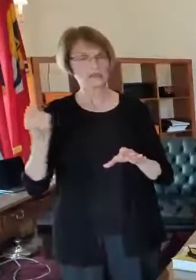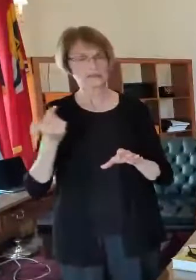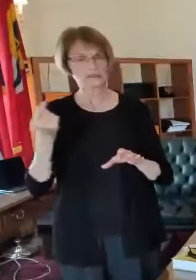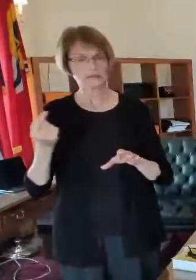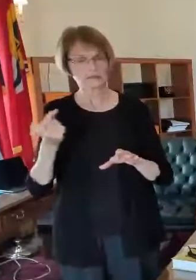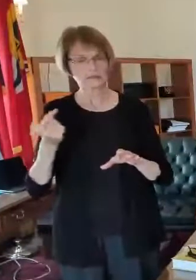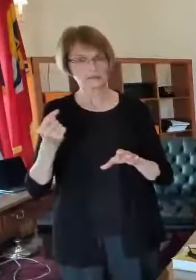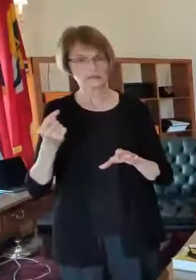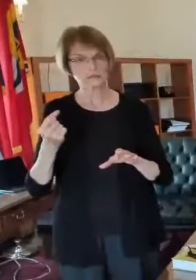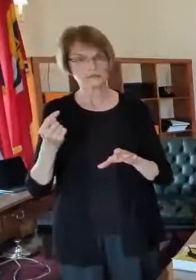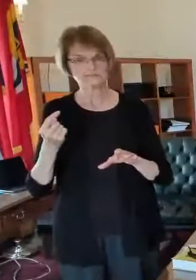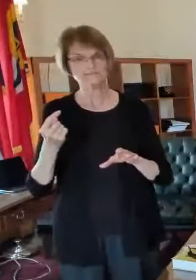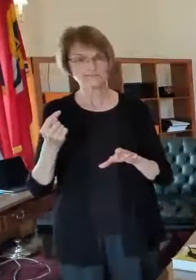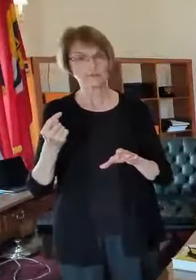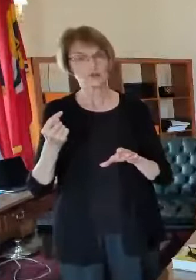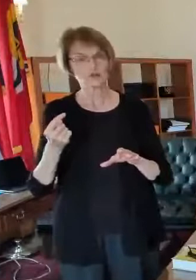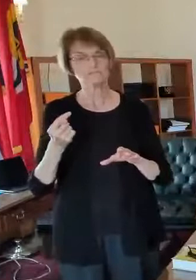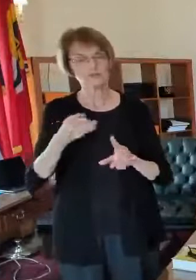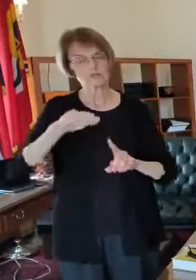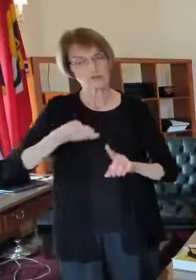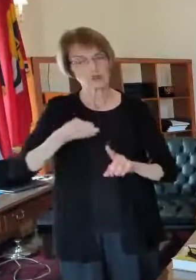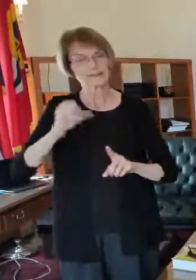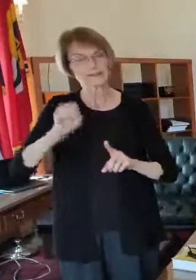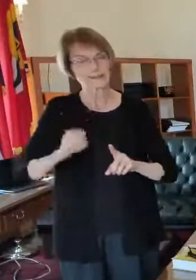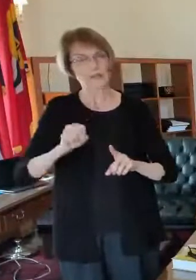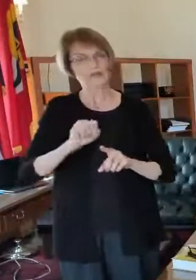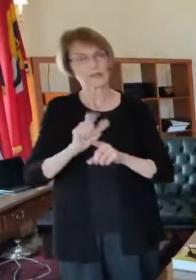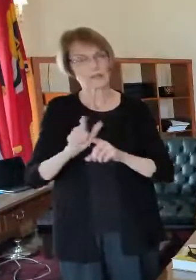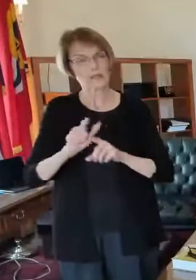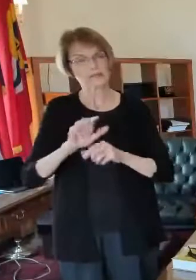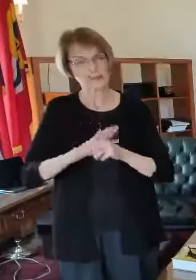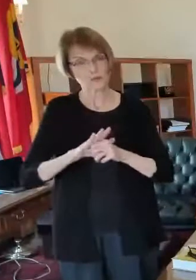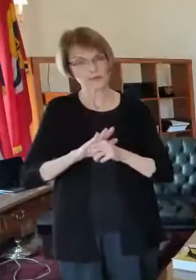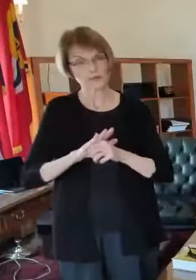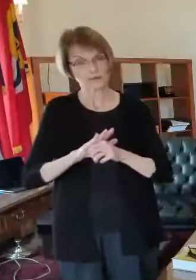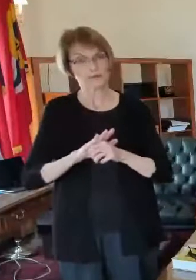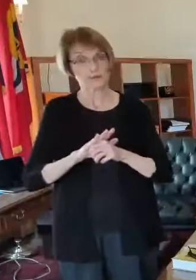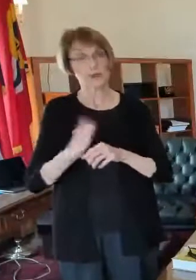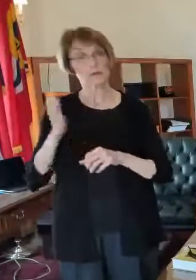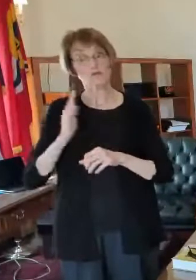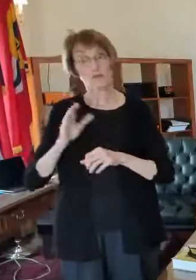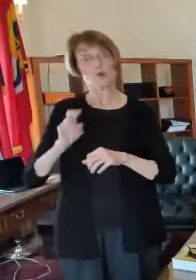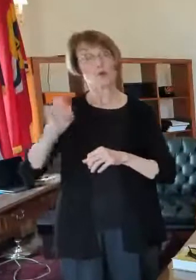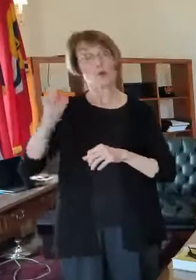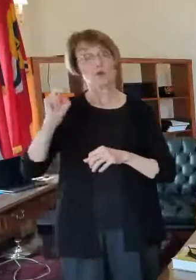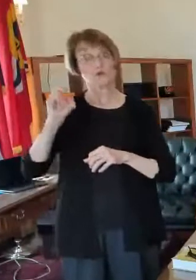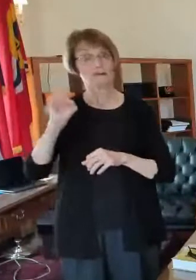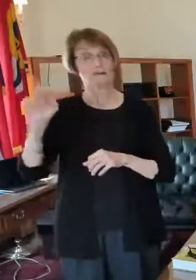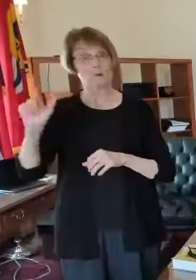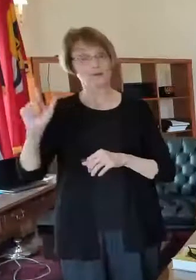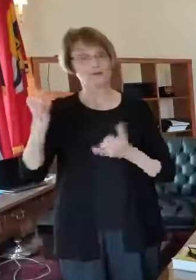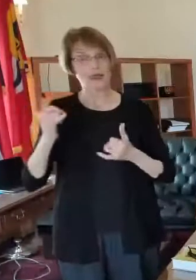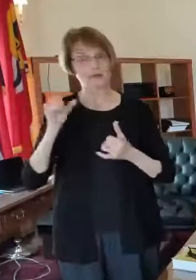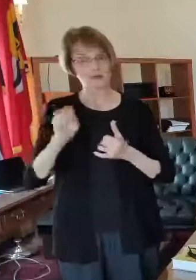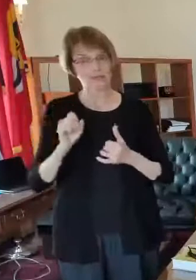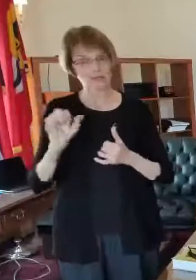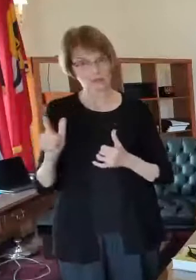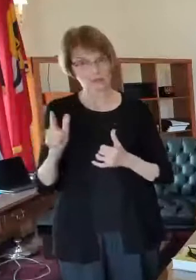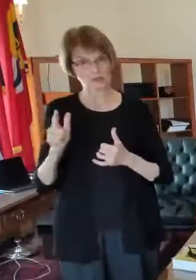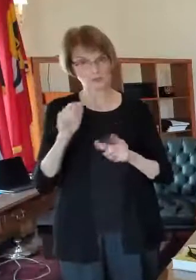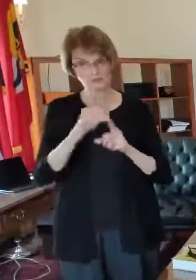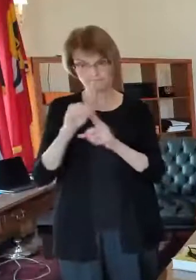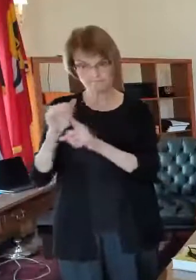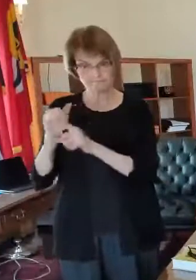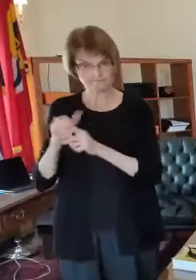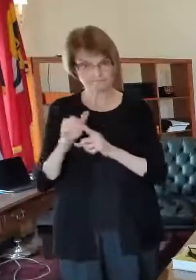zip codes in primarily in south st louis this time we were in north st louis last time um and the sign-up rate